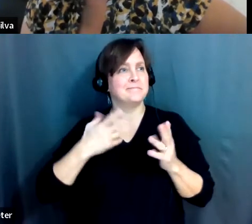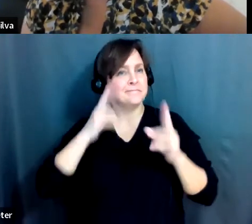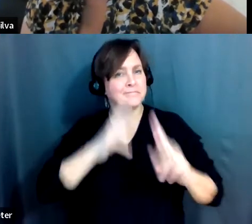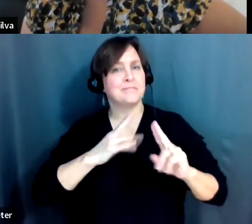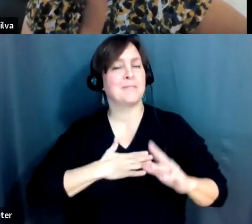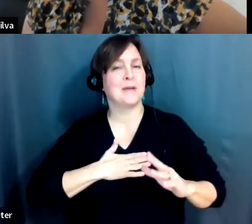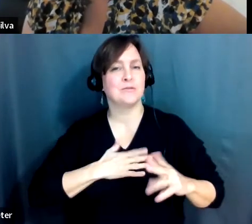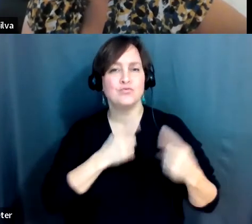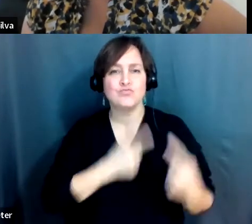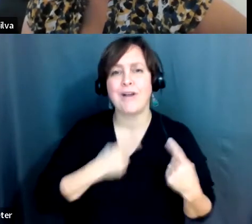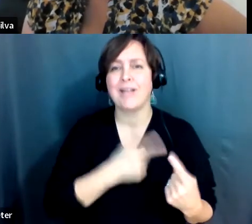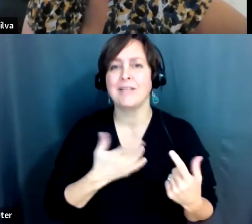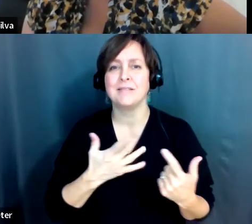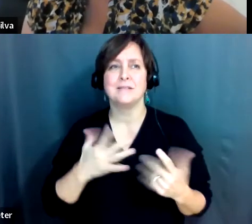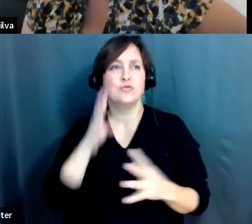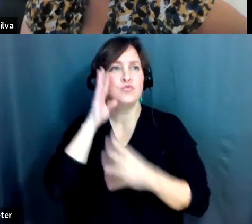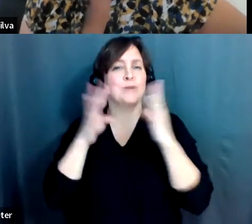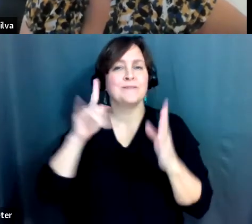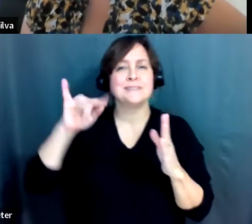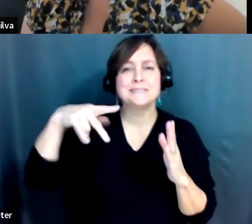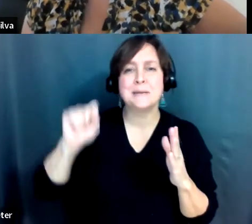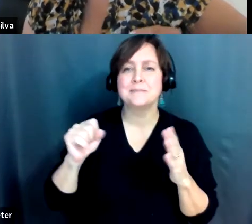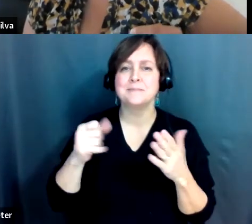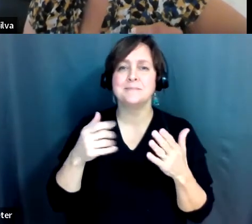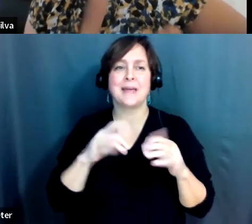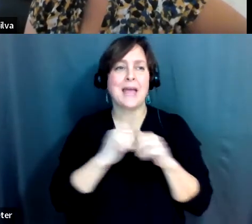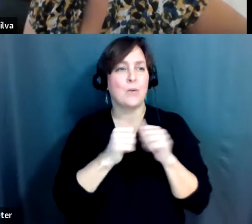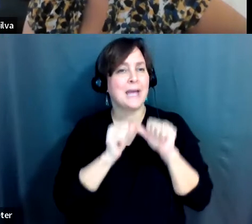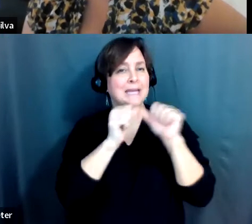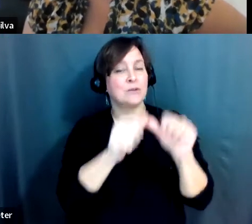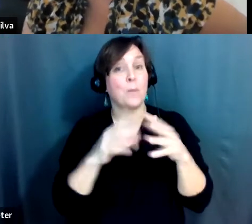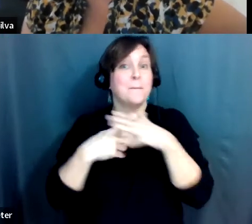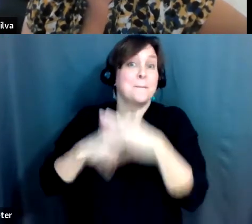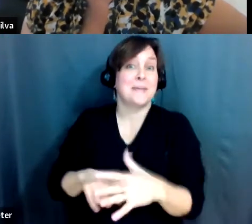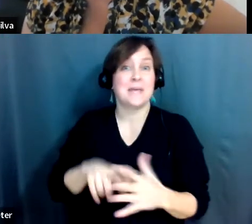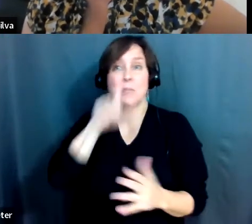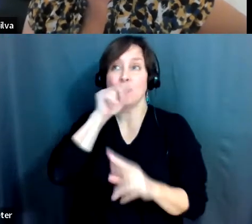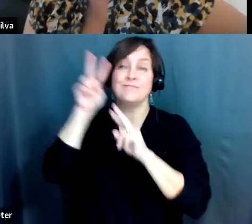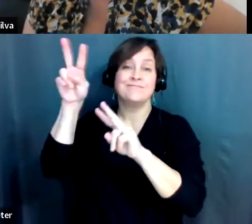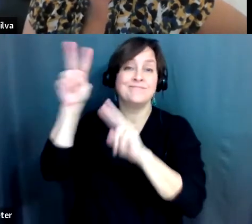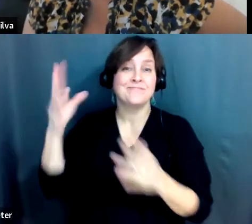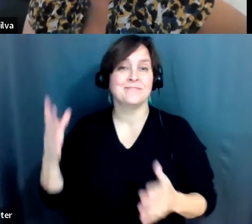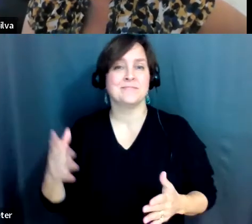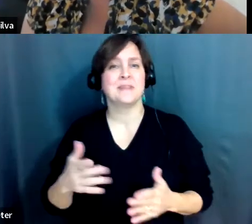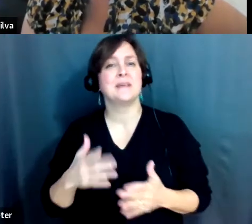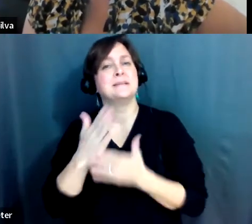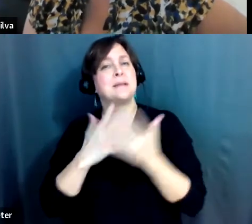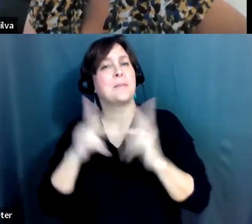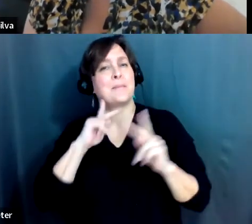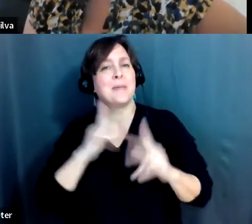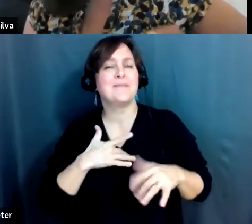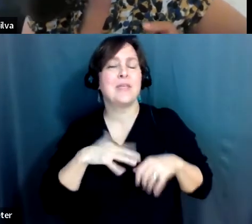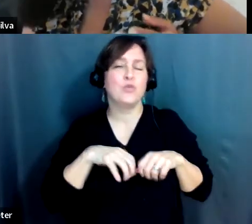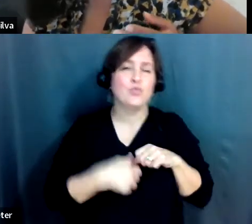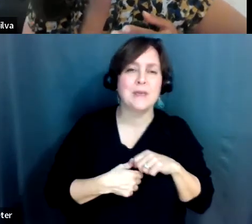creative ways to continue or to begin birding. Attendees have grieved and celebrated alongside our speakers, and